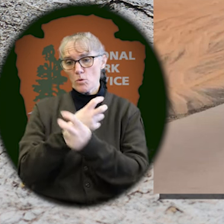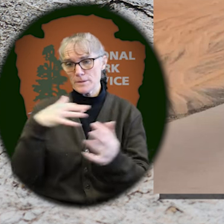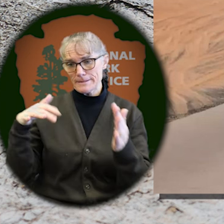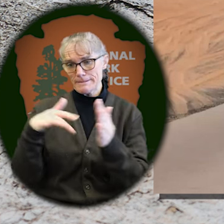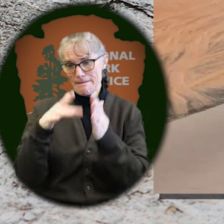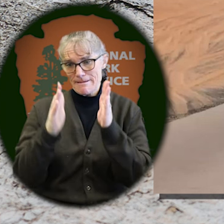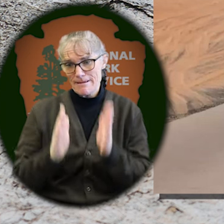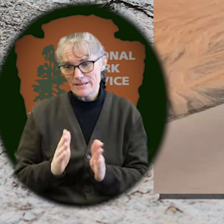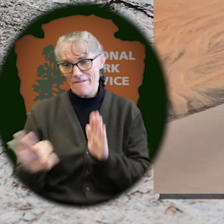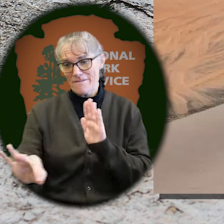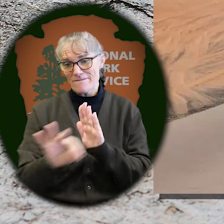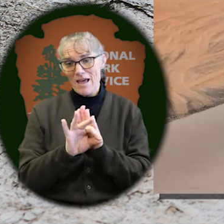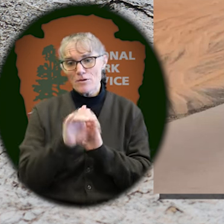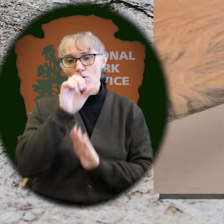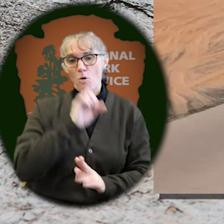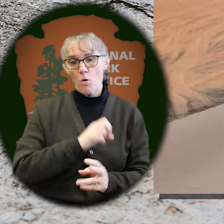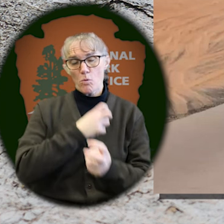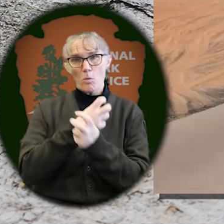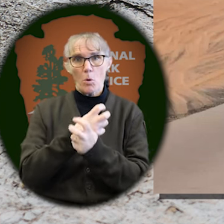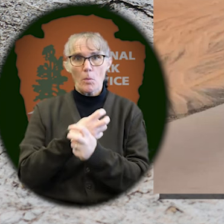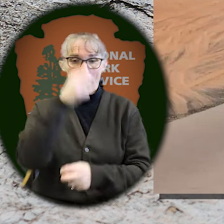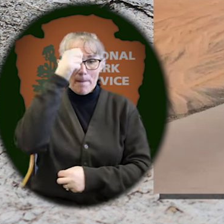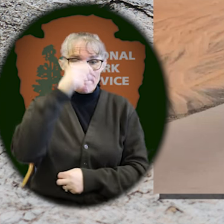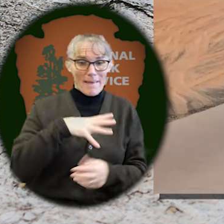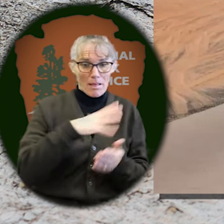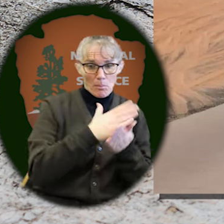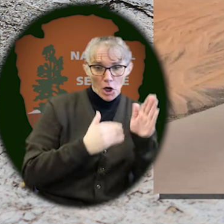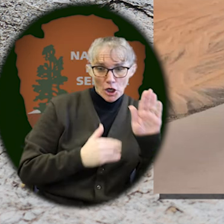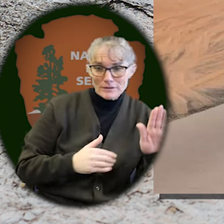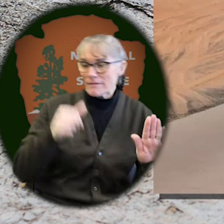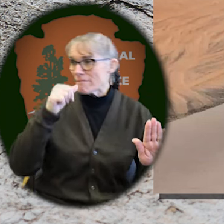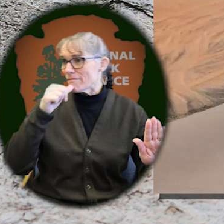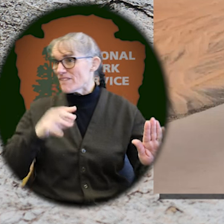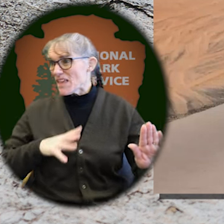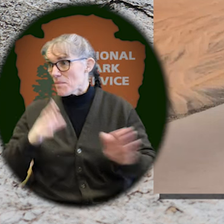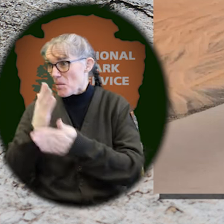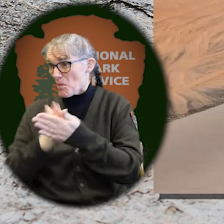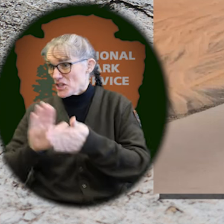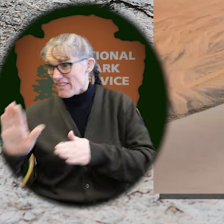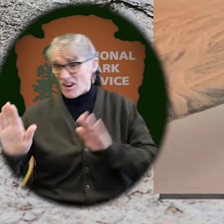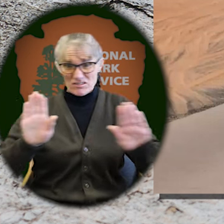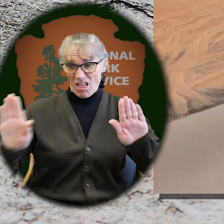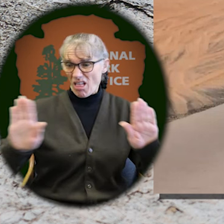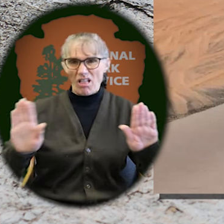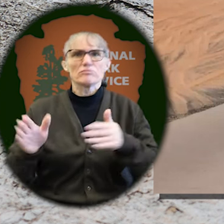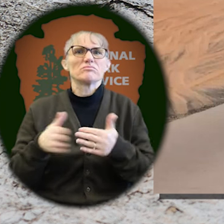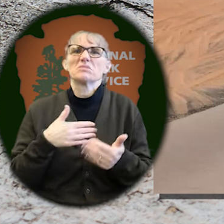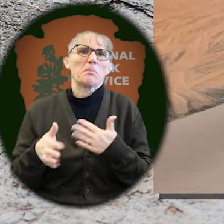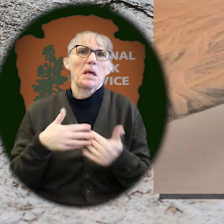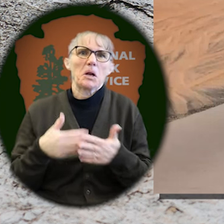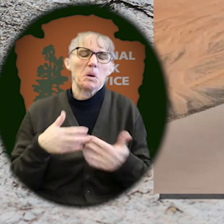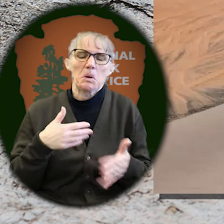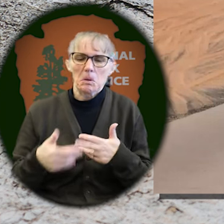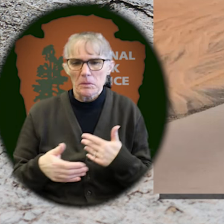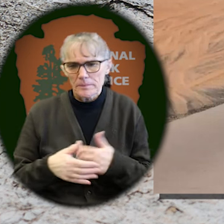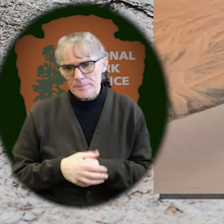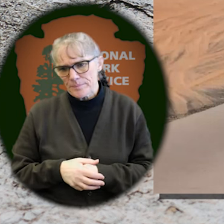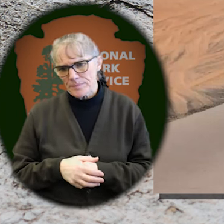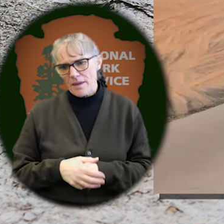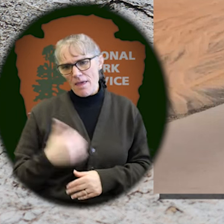discovered a sample, they did not account for sexual dimorphism, such as differences between males and females,